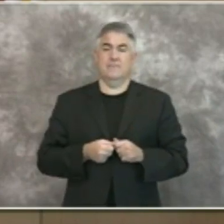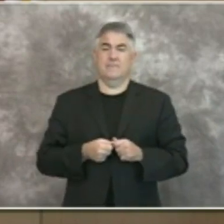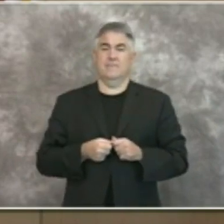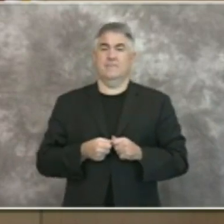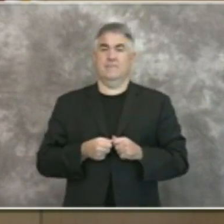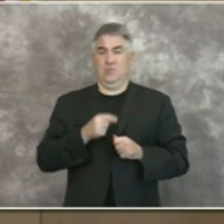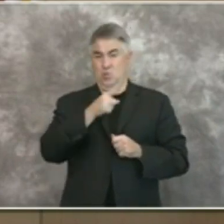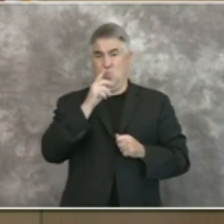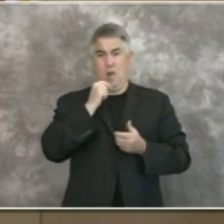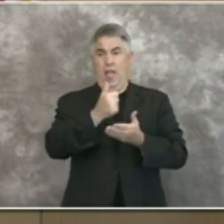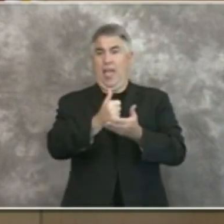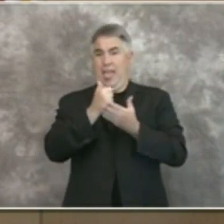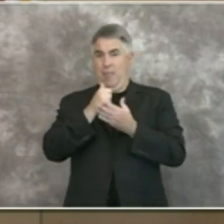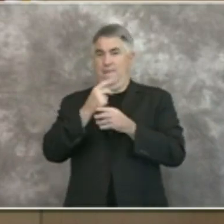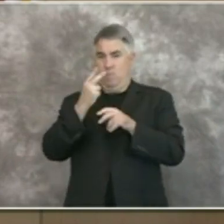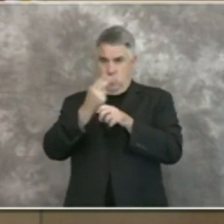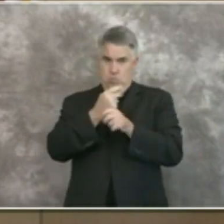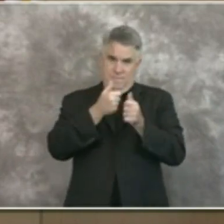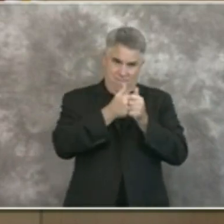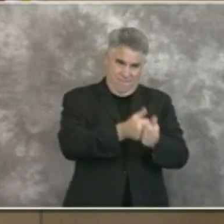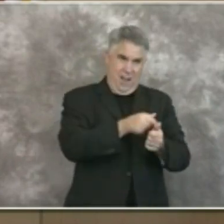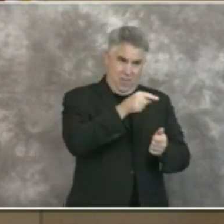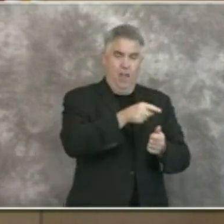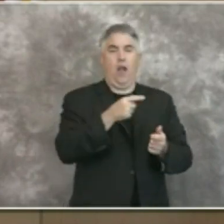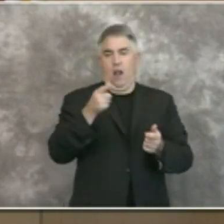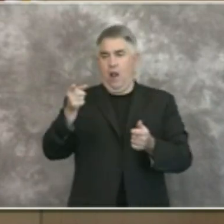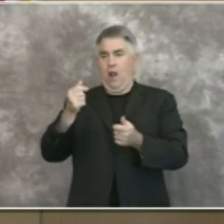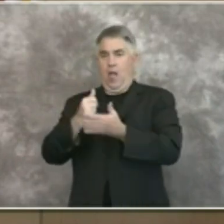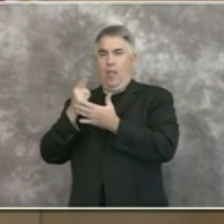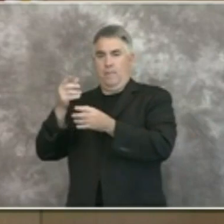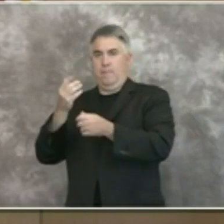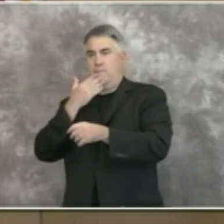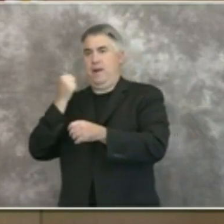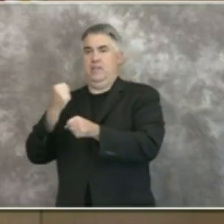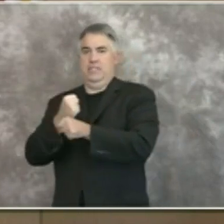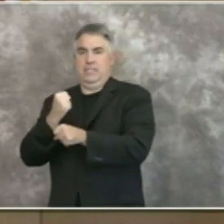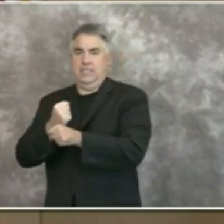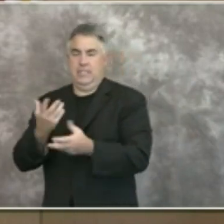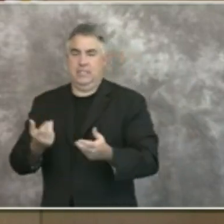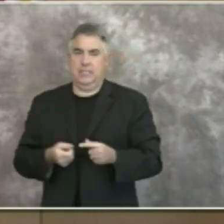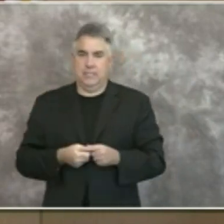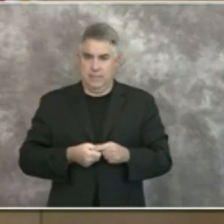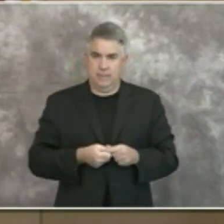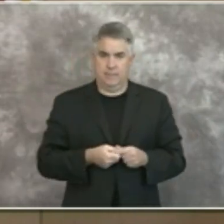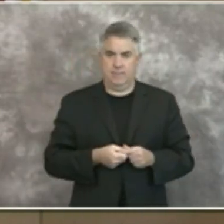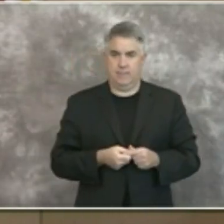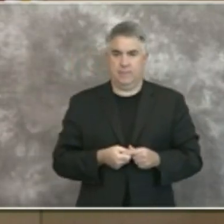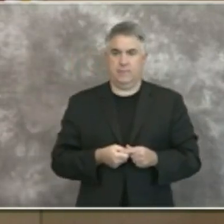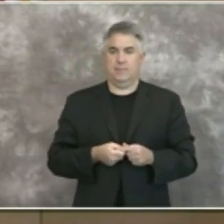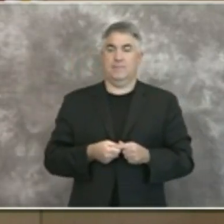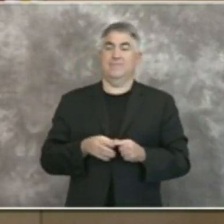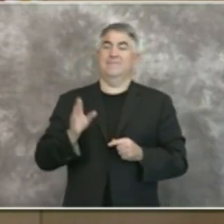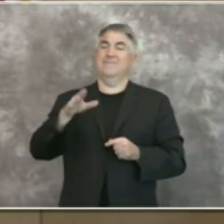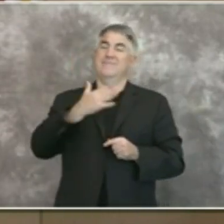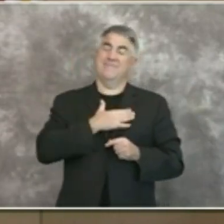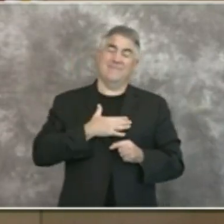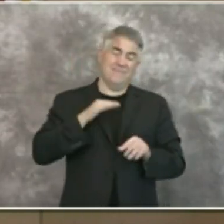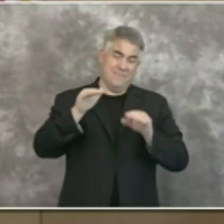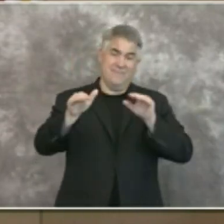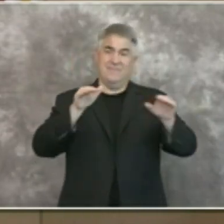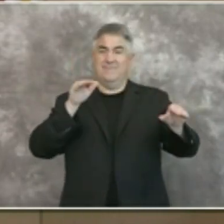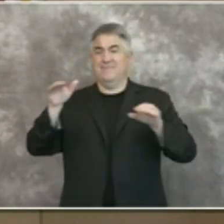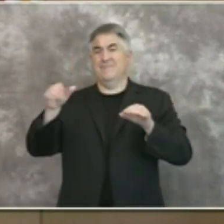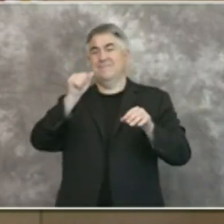implemented and practiced so we uh will continue to request your support and patience and we'll continue